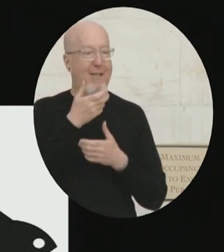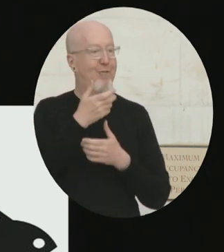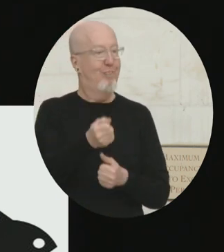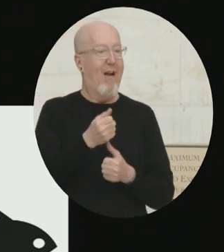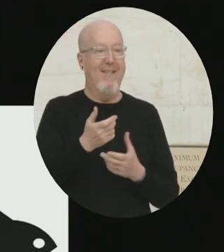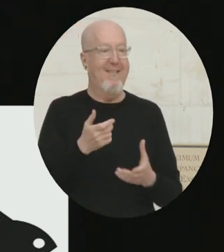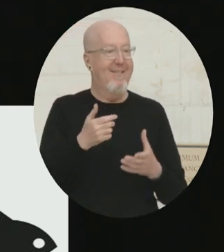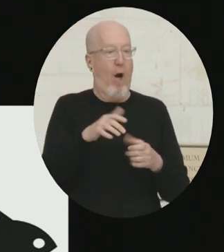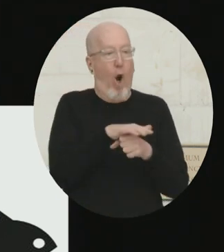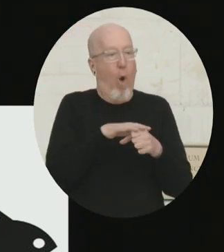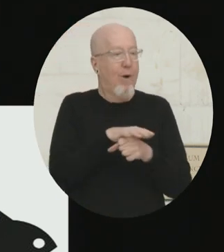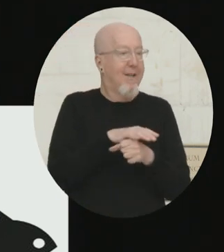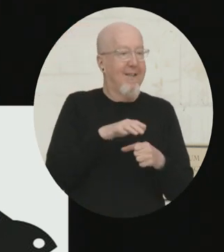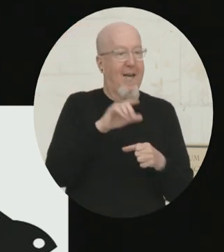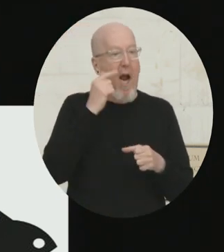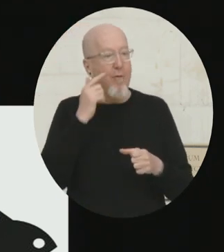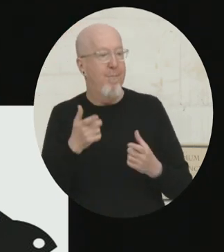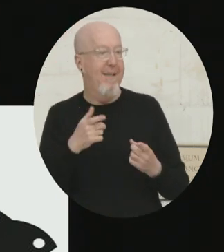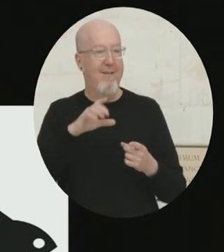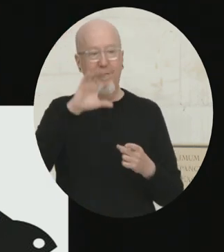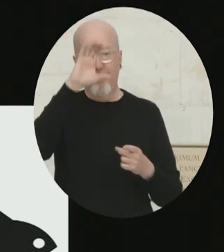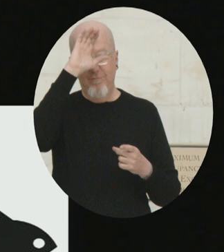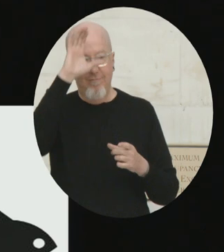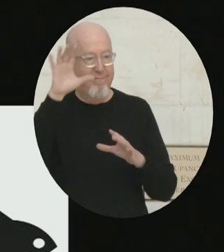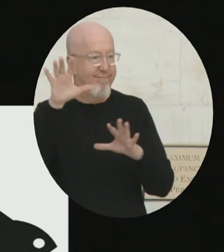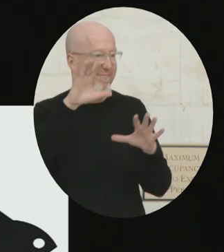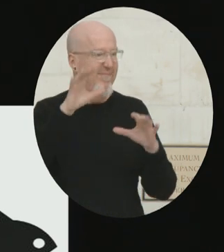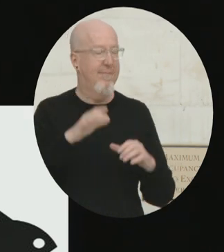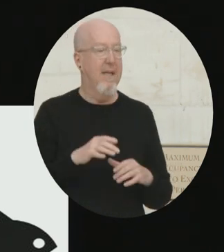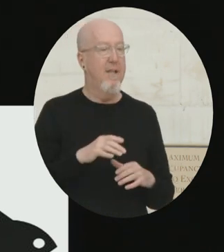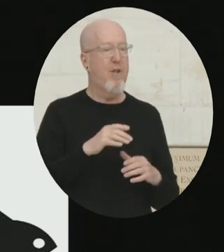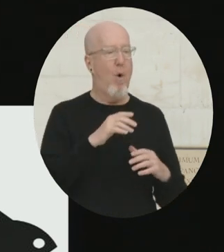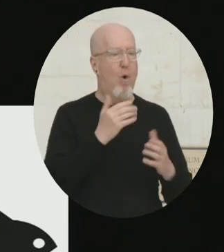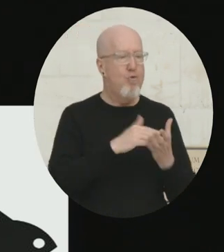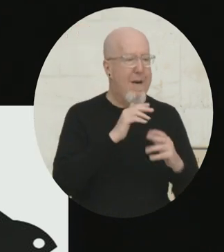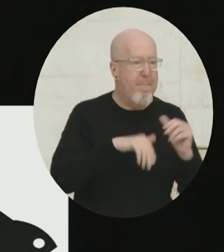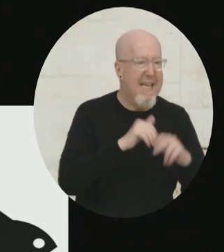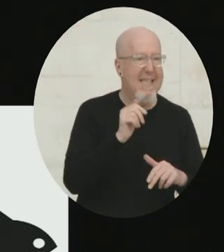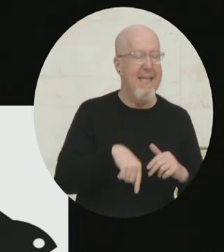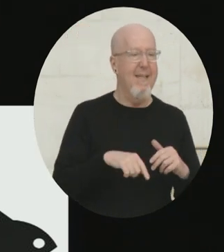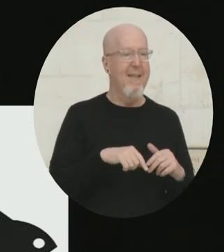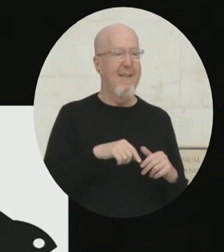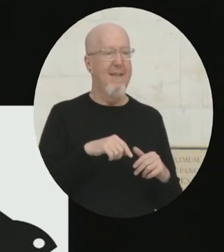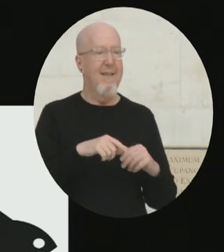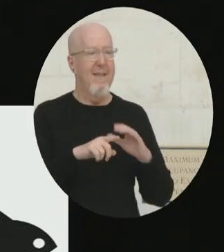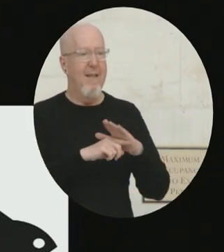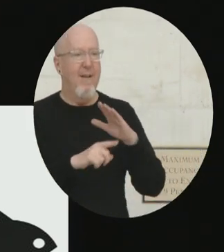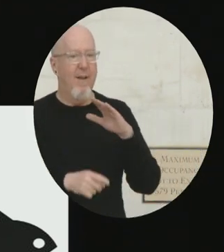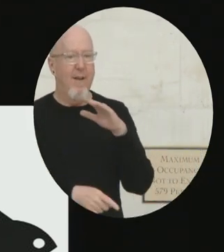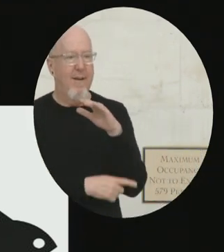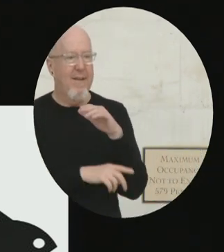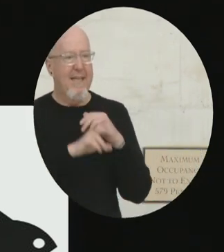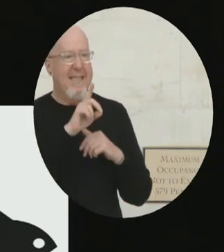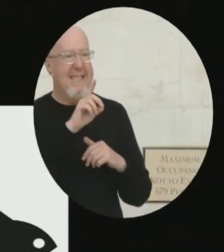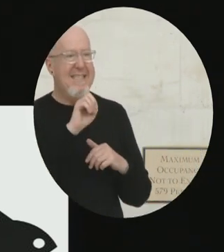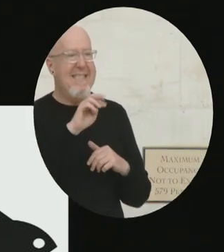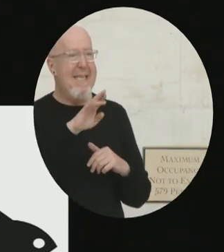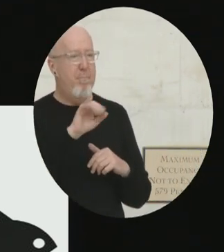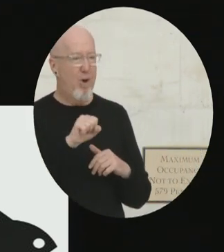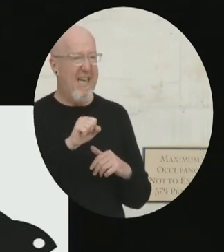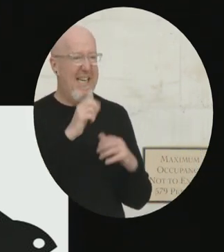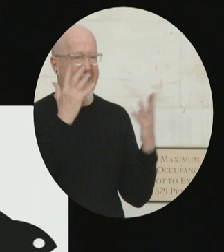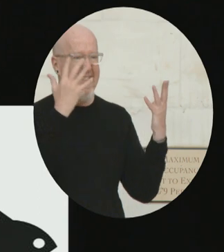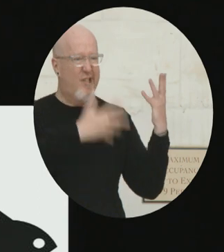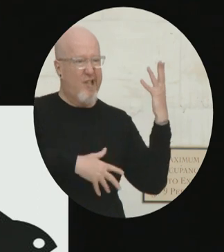place where you live. So all of these collective action problems, rebuilding, debris removal, building back organizations, they